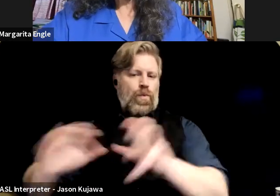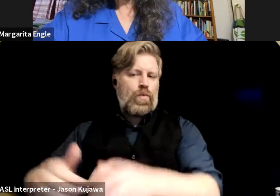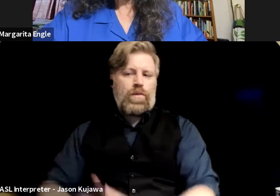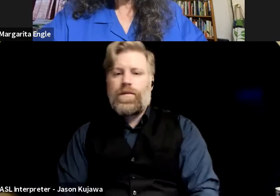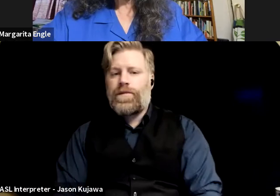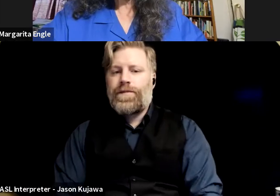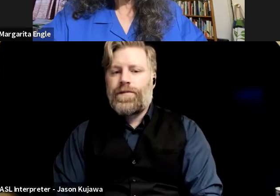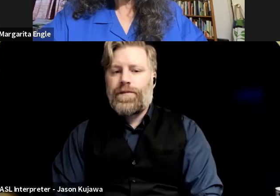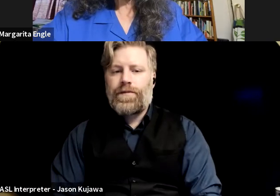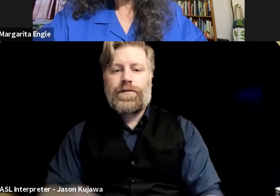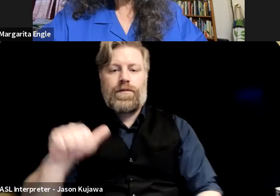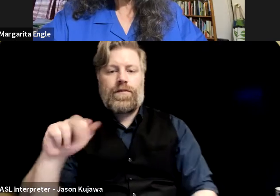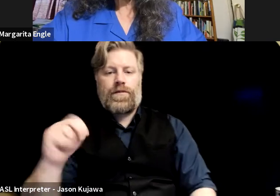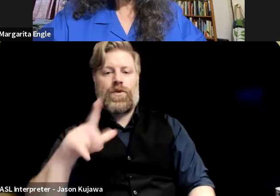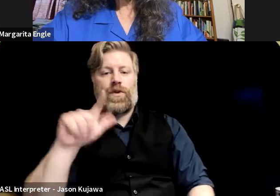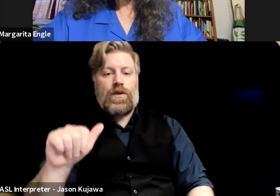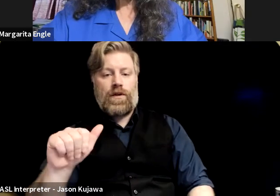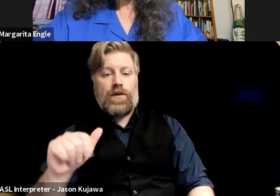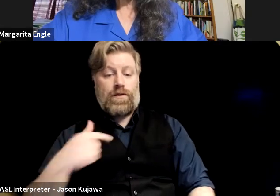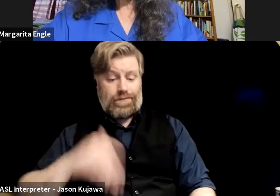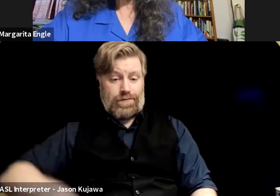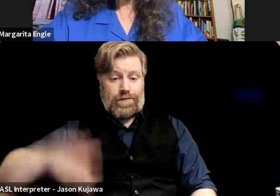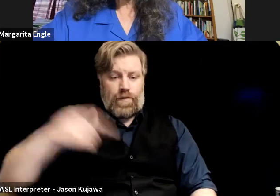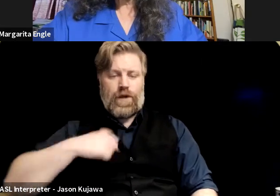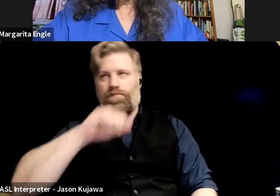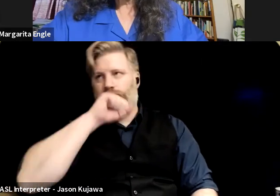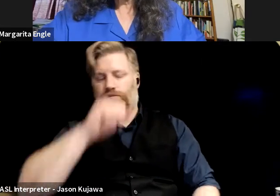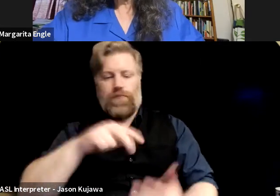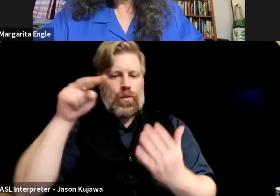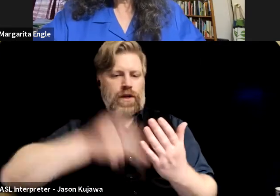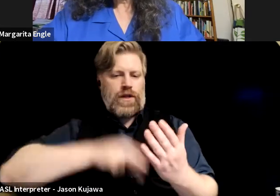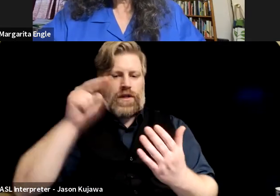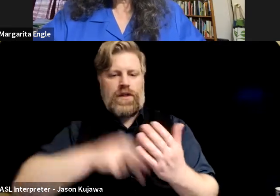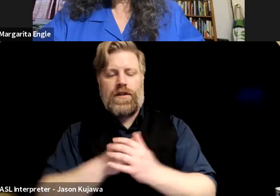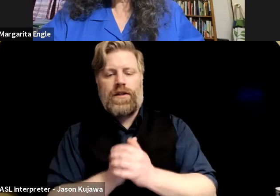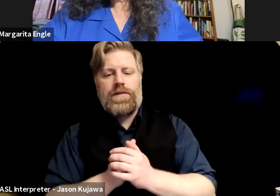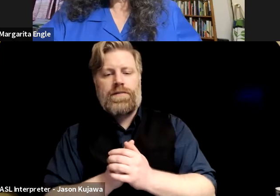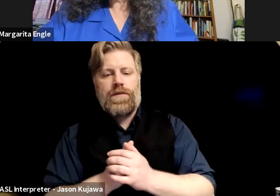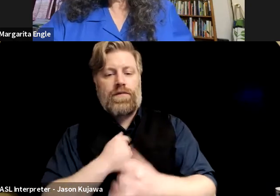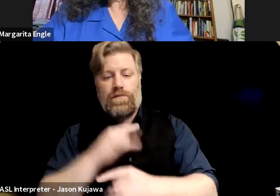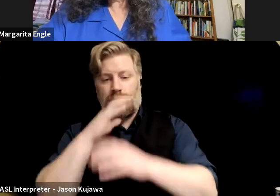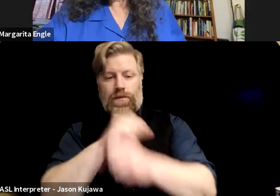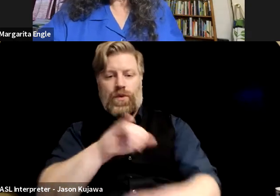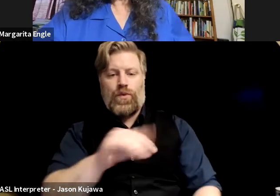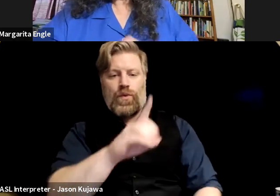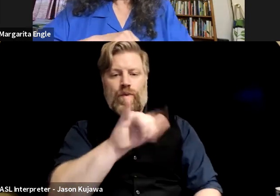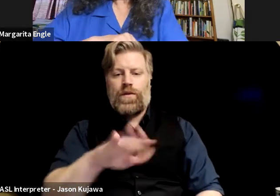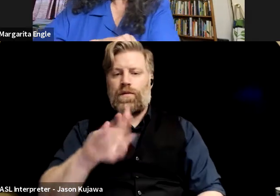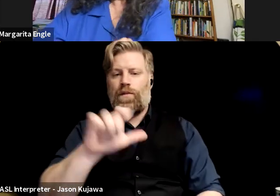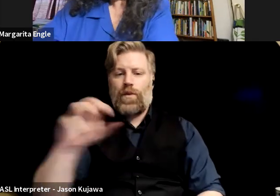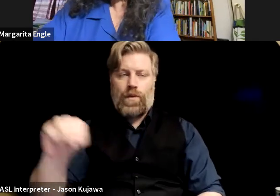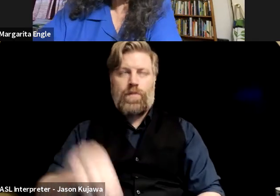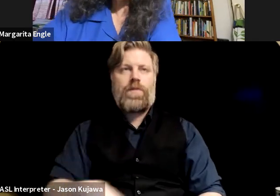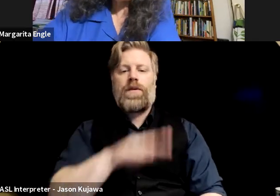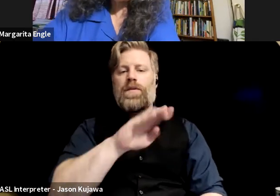I think, um, I loved reading so much as a kid, and I was really drawn to, um, like, Judy Bloom and, uh, Beverly